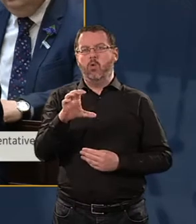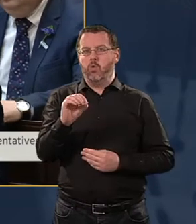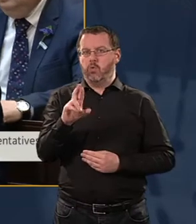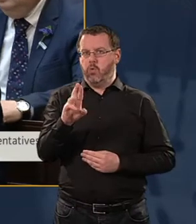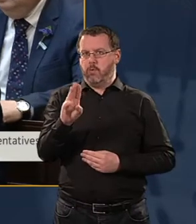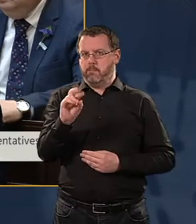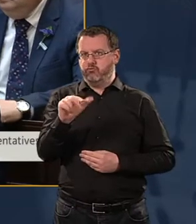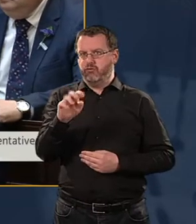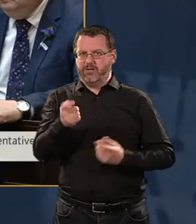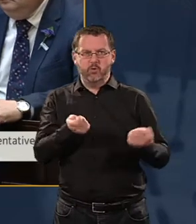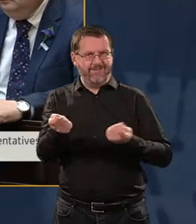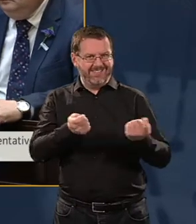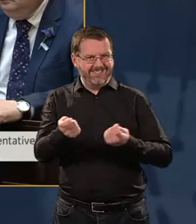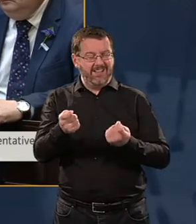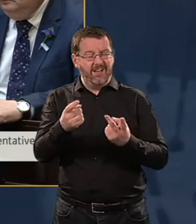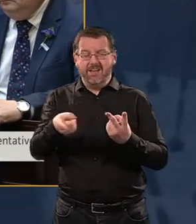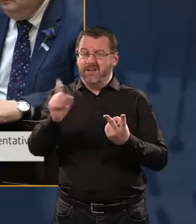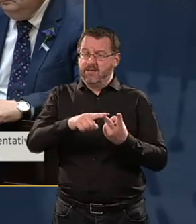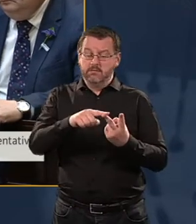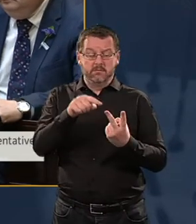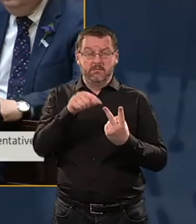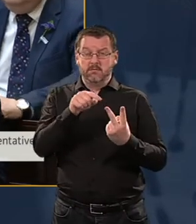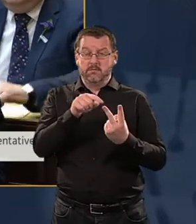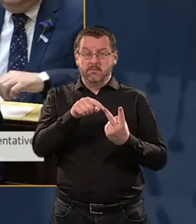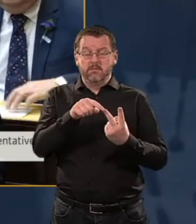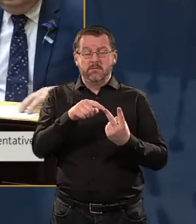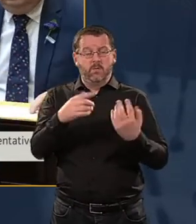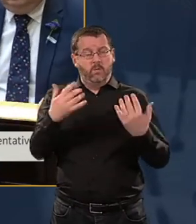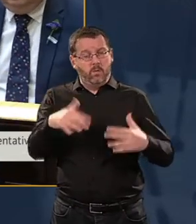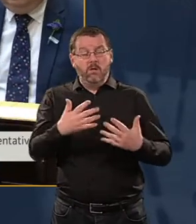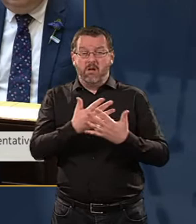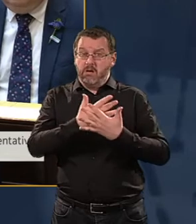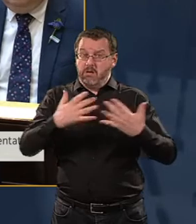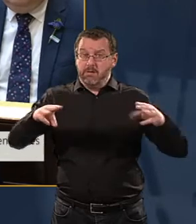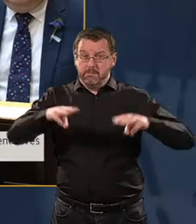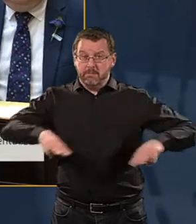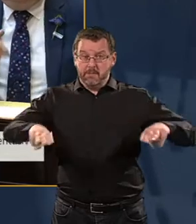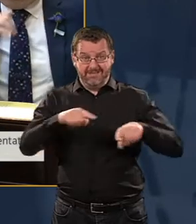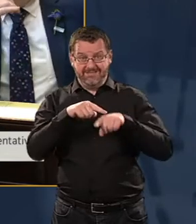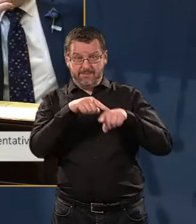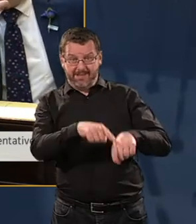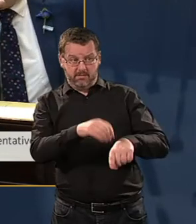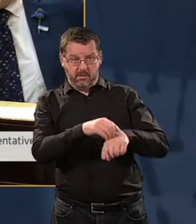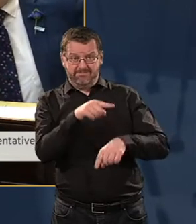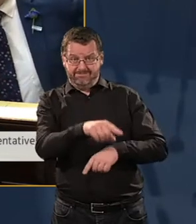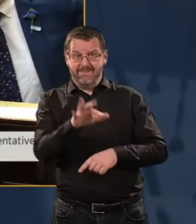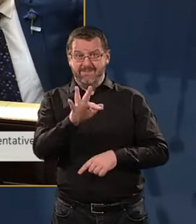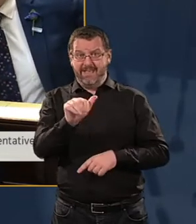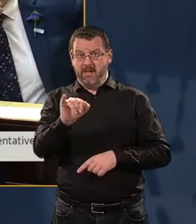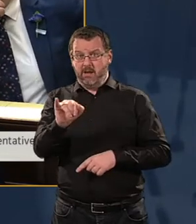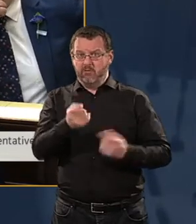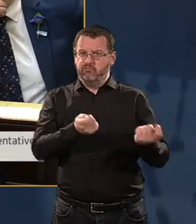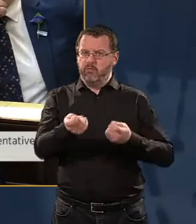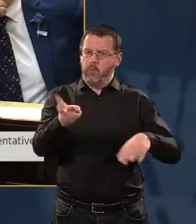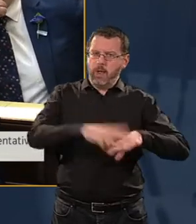I would say at this stage, Taoiseach, given the impact and so many people depending on the proper effective running of the